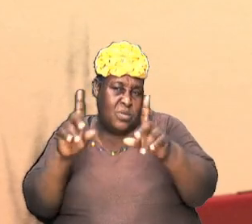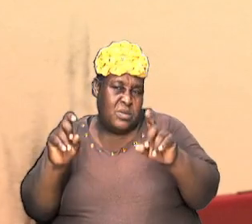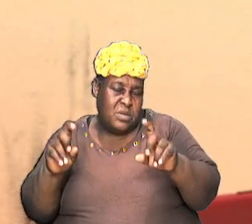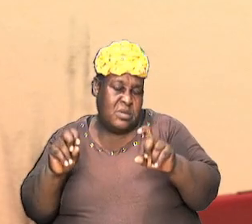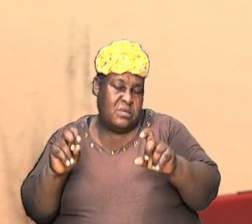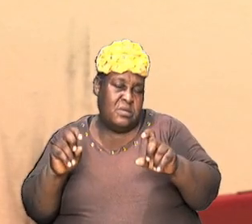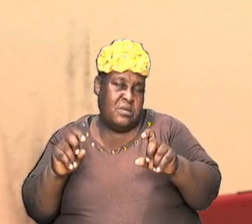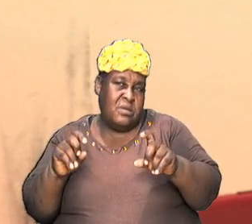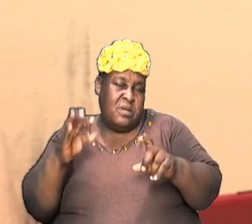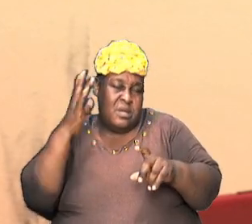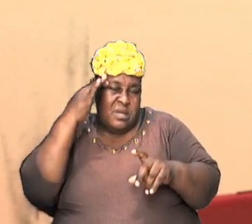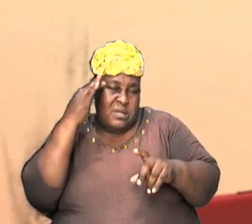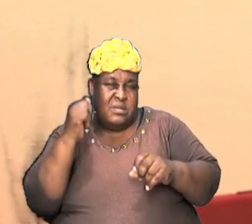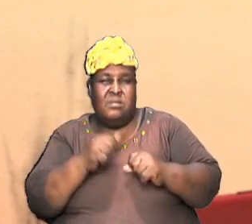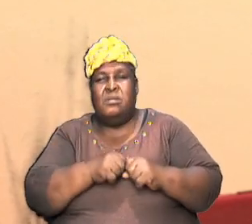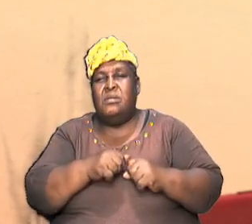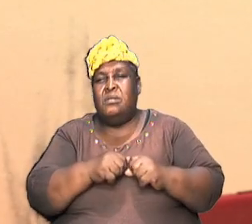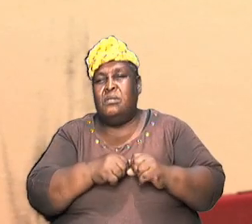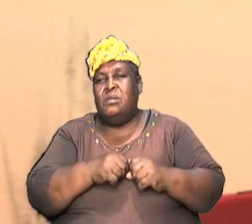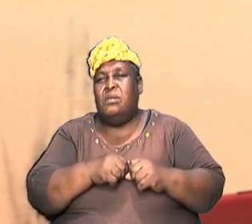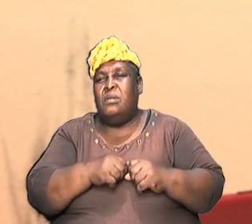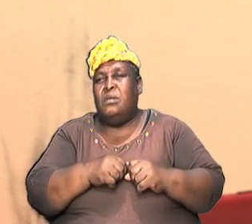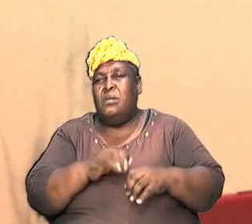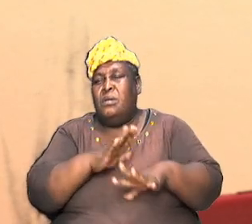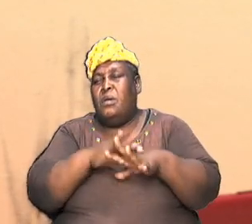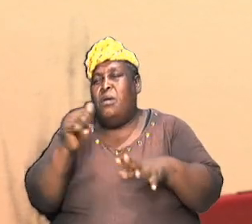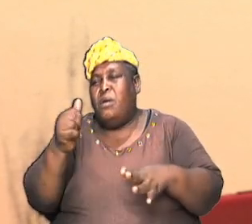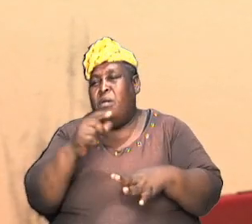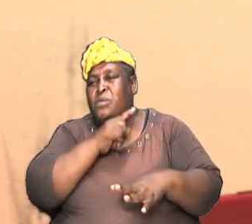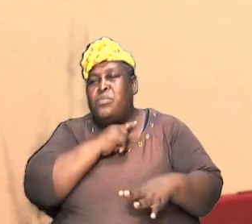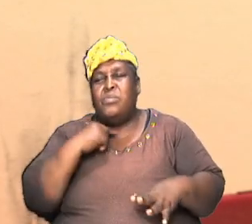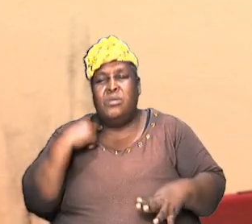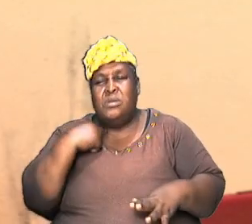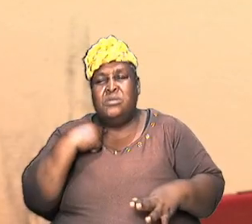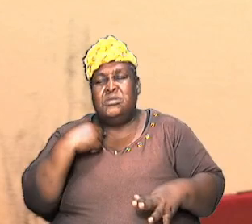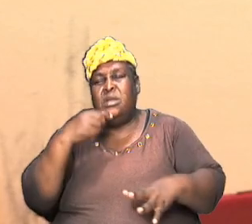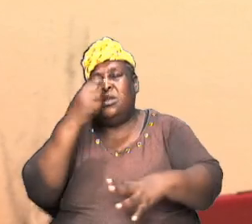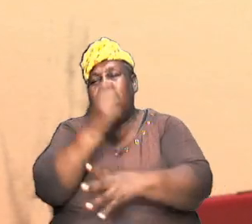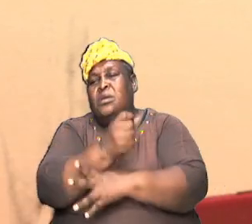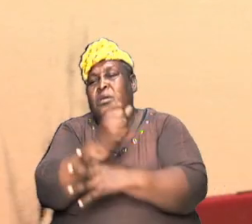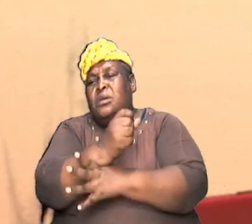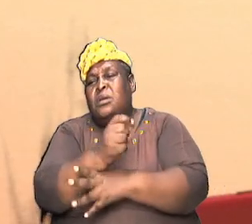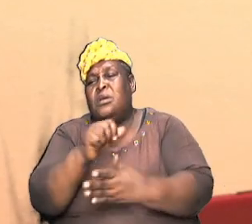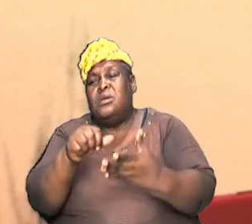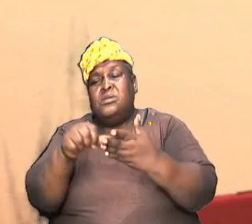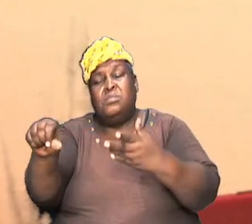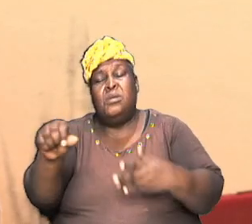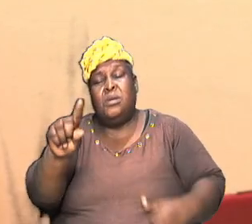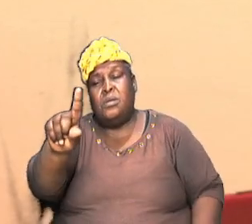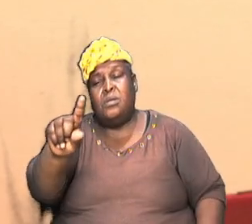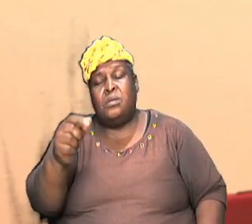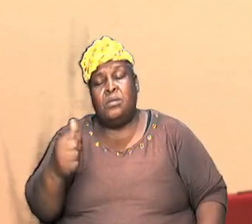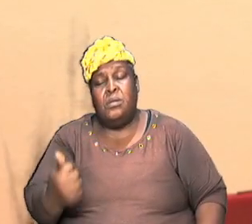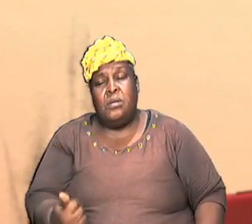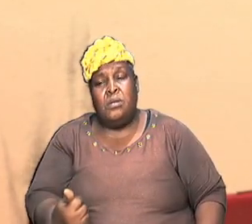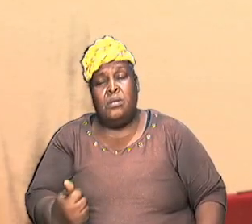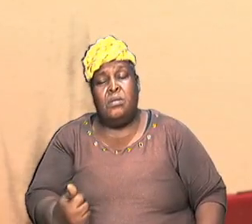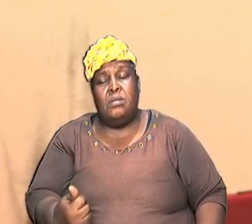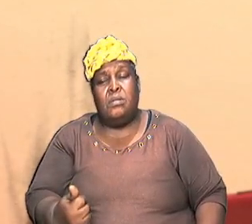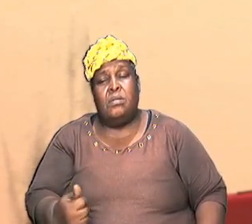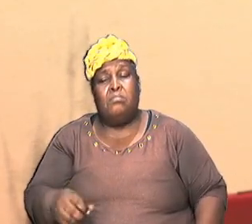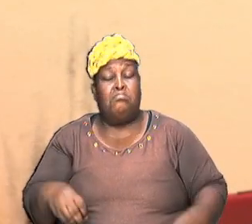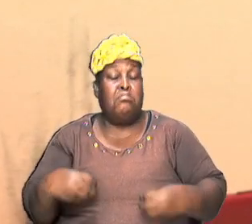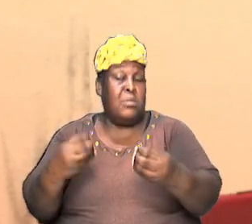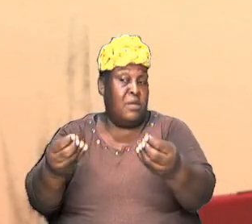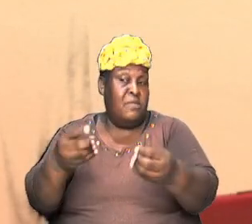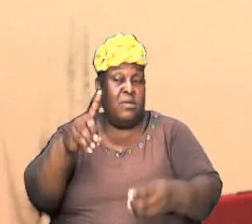same breath Abraham is now paying tithes giving tithes to